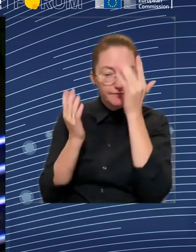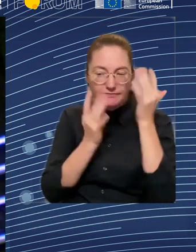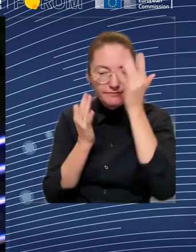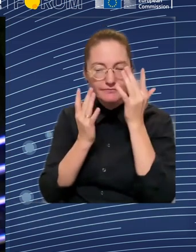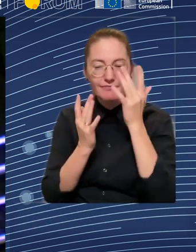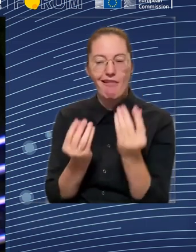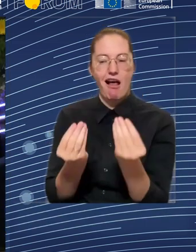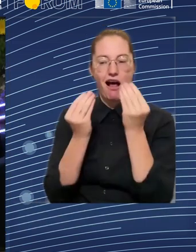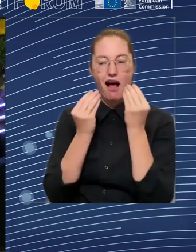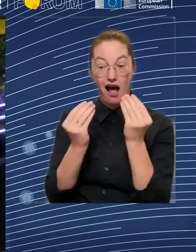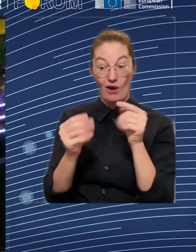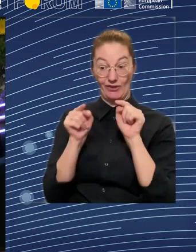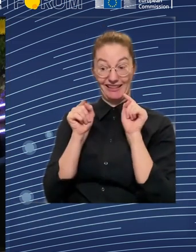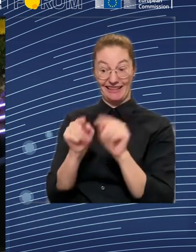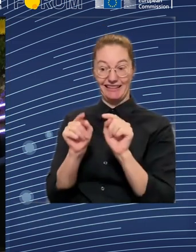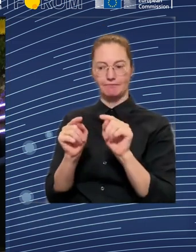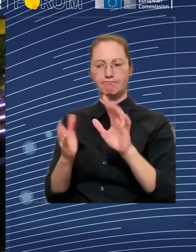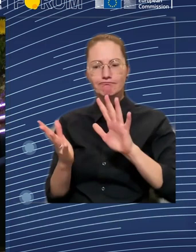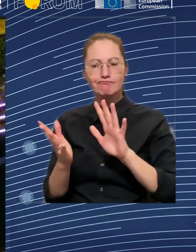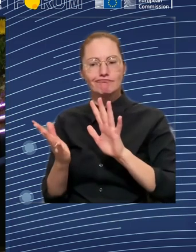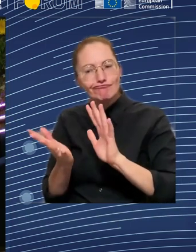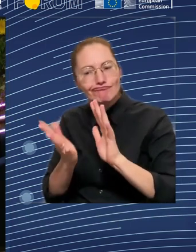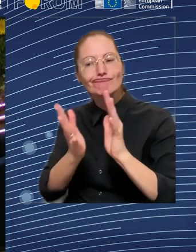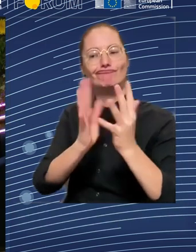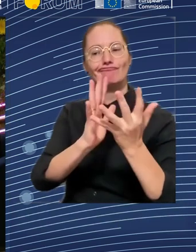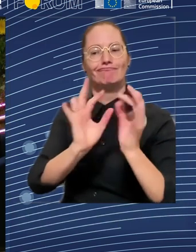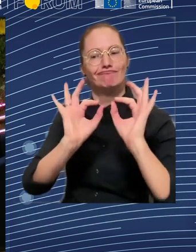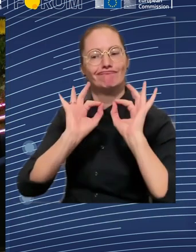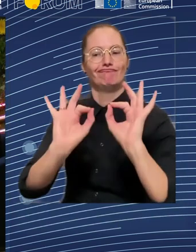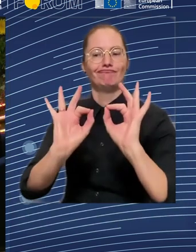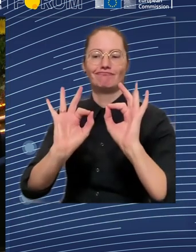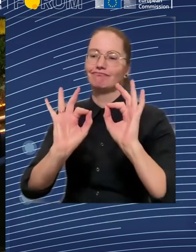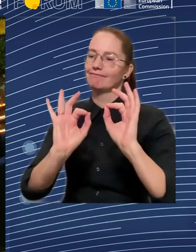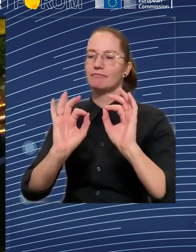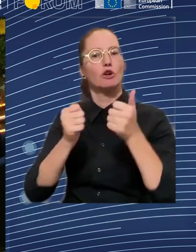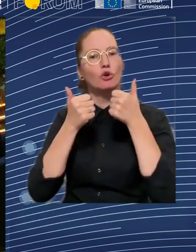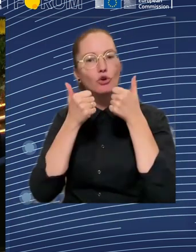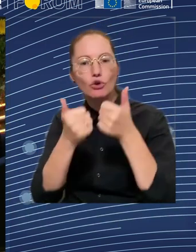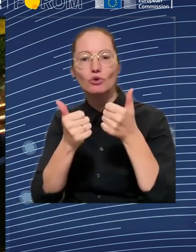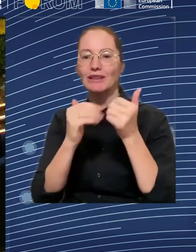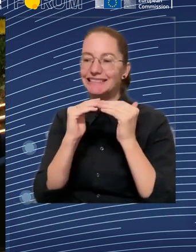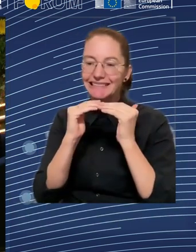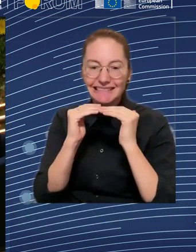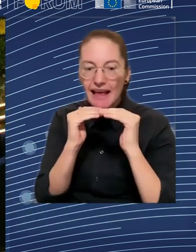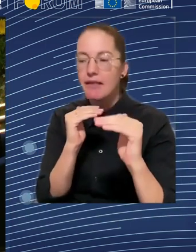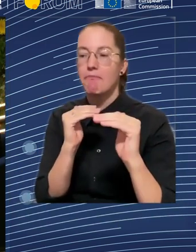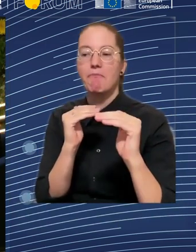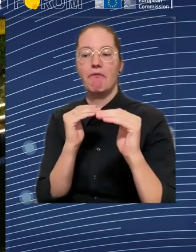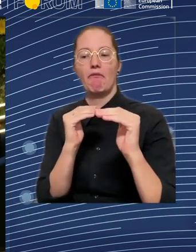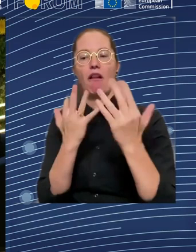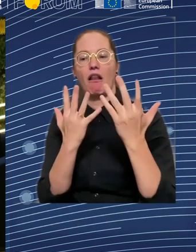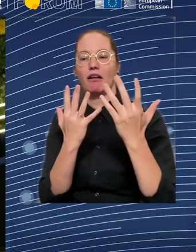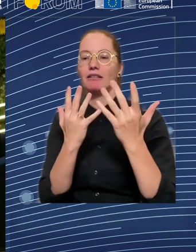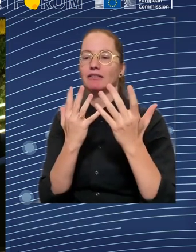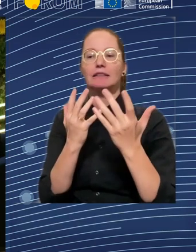been well known. It's being, think global, act local. But I would add just something, think global,